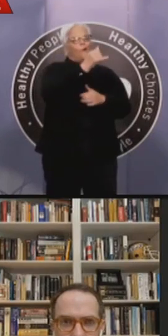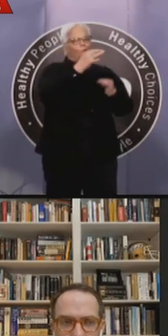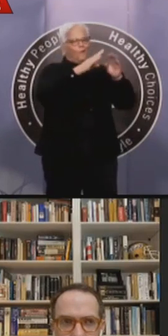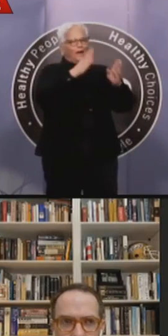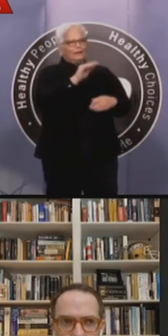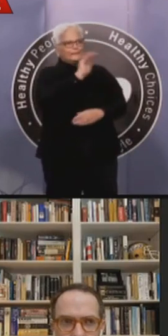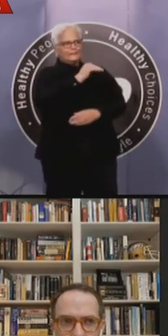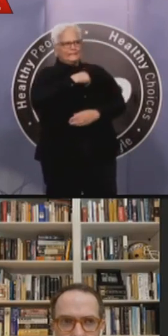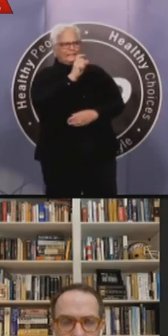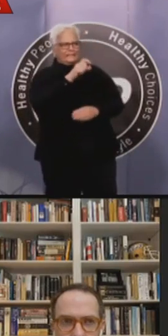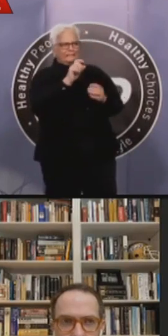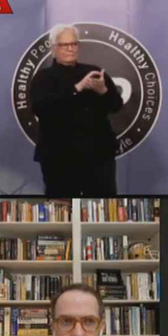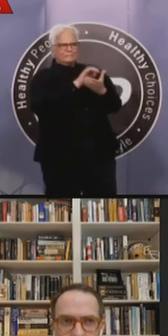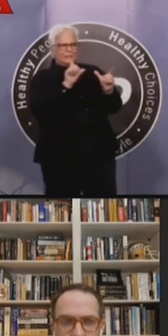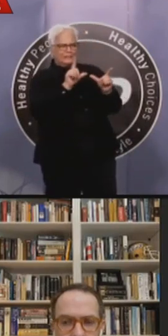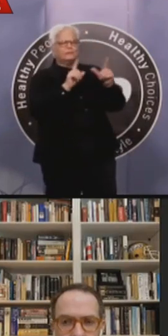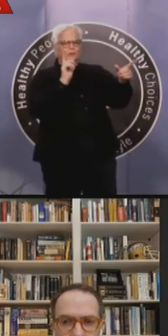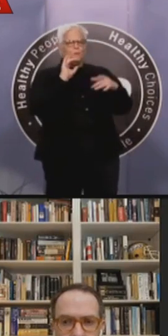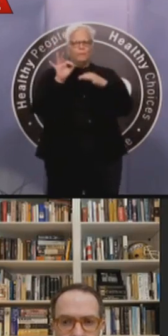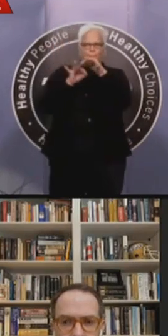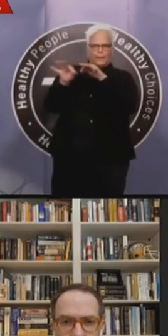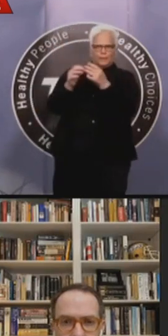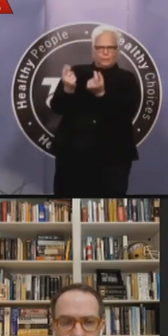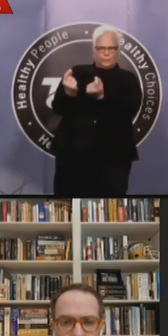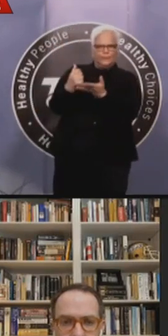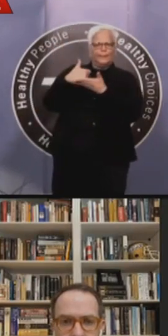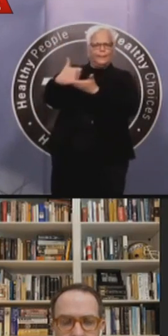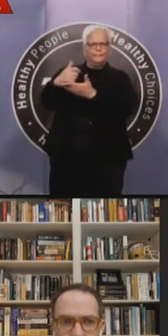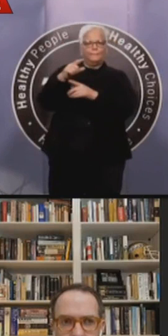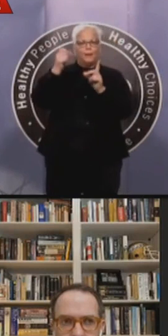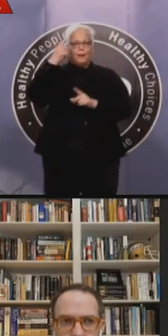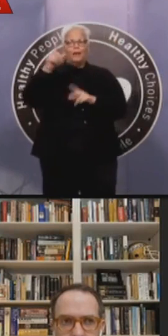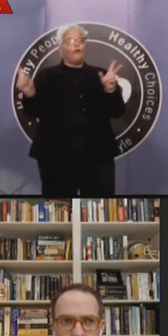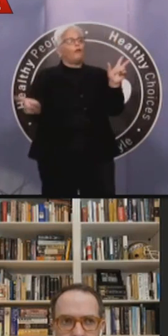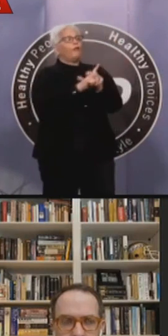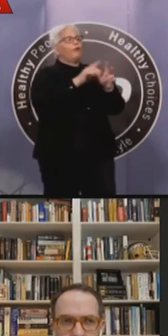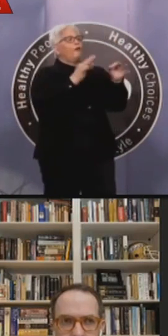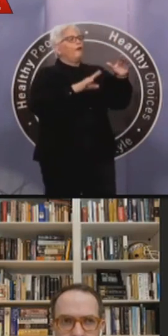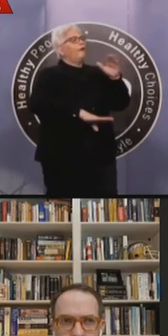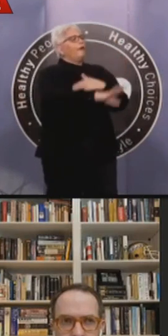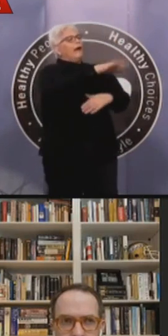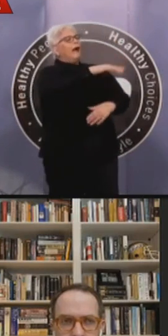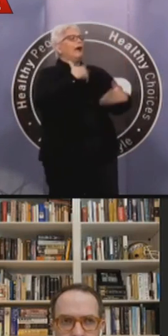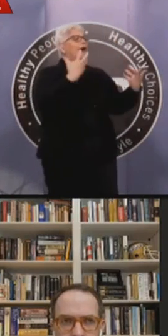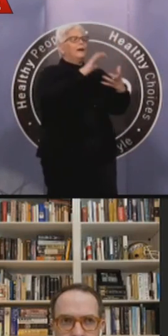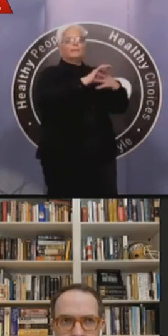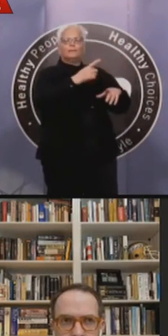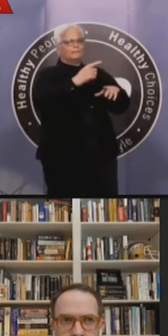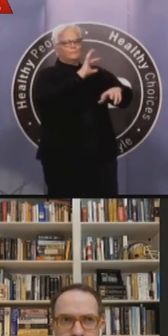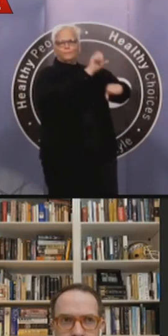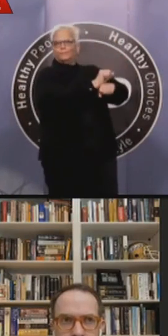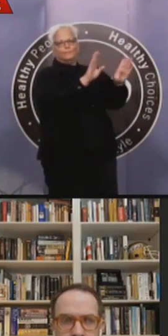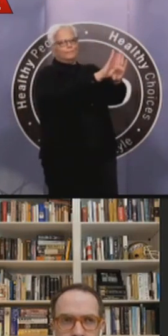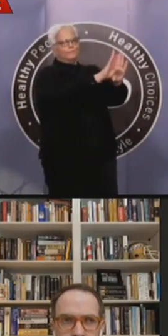to be filled out. So don't just show up thinking you're going to be able to do all of that, call up in advance, follow all